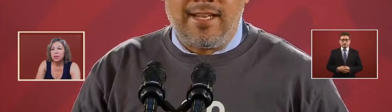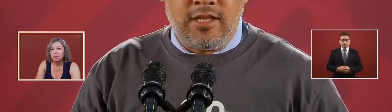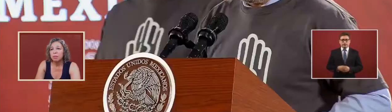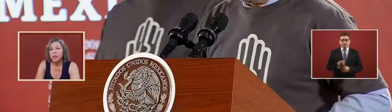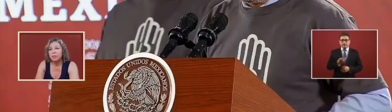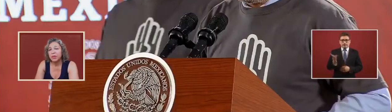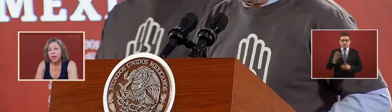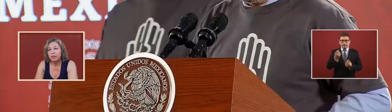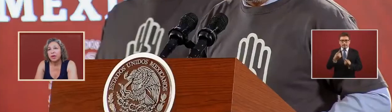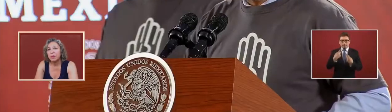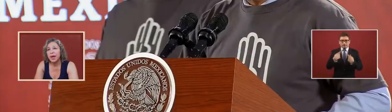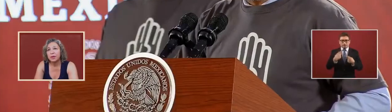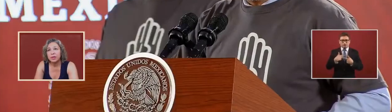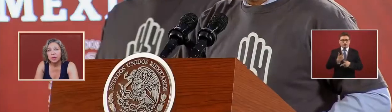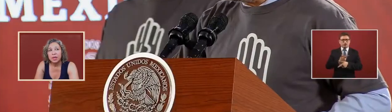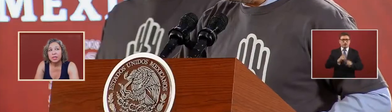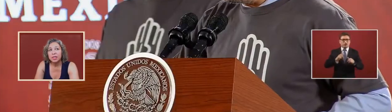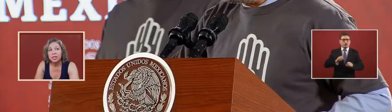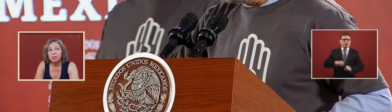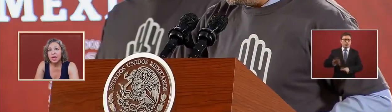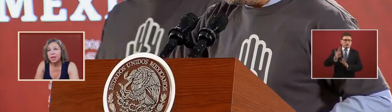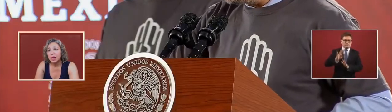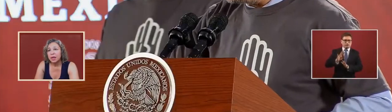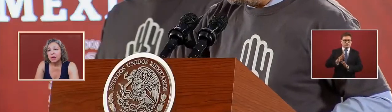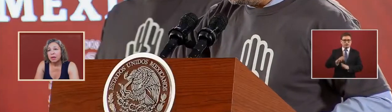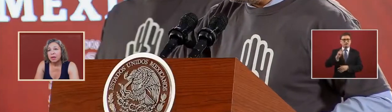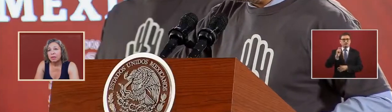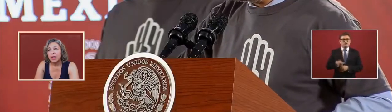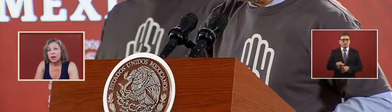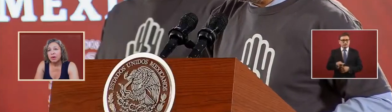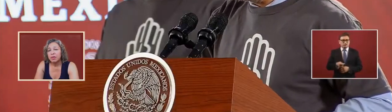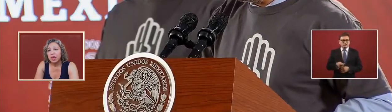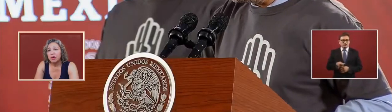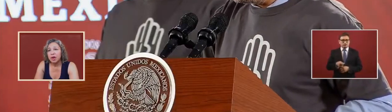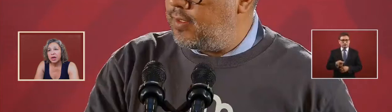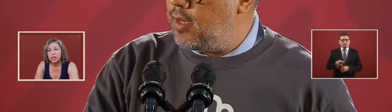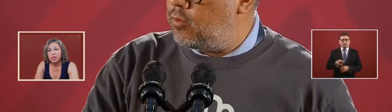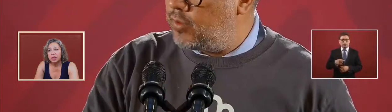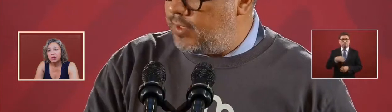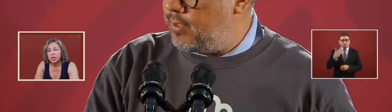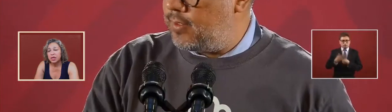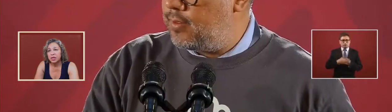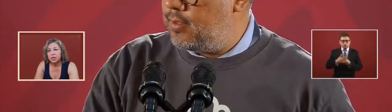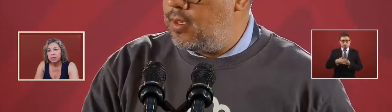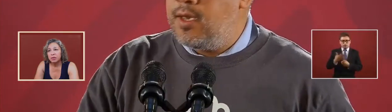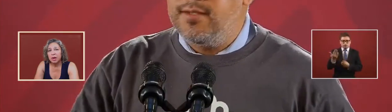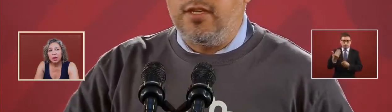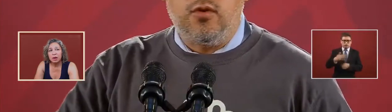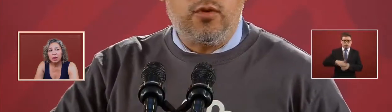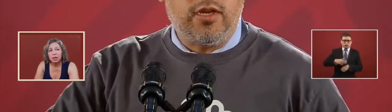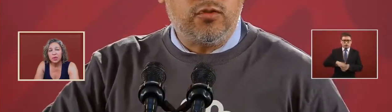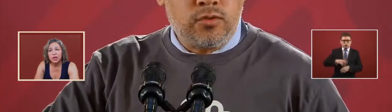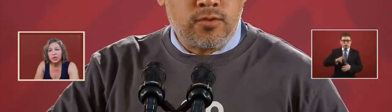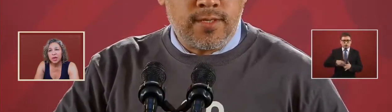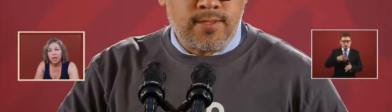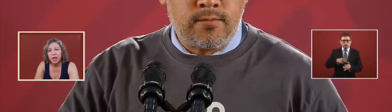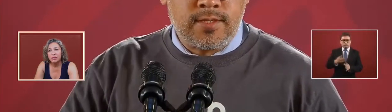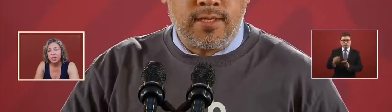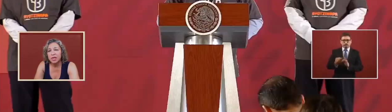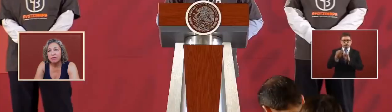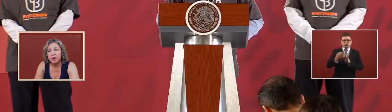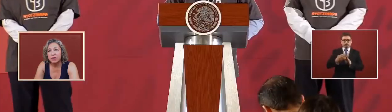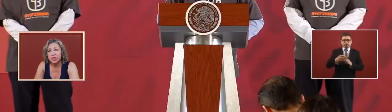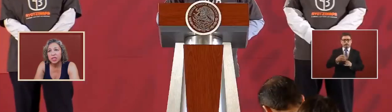people that have come out doesn't mean that they are not excluded to um rendering